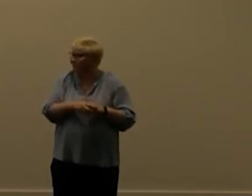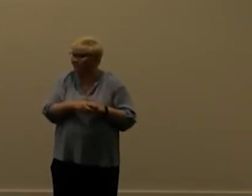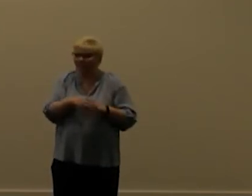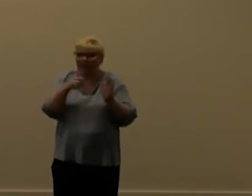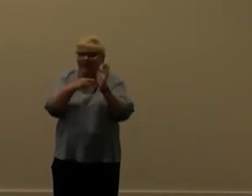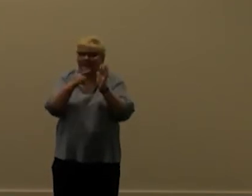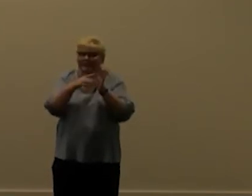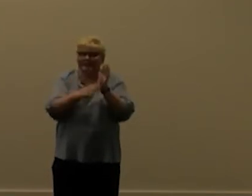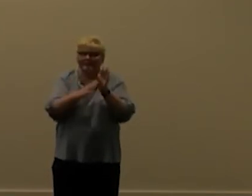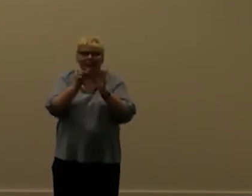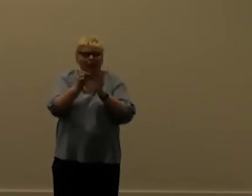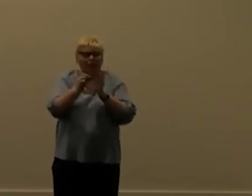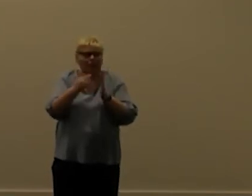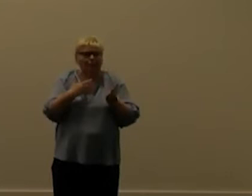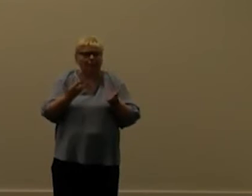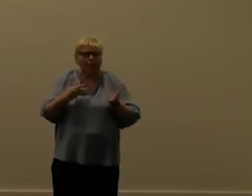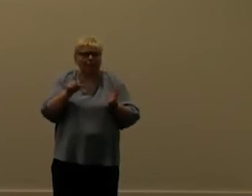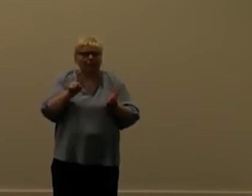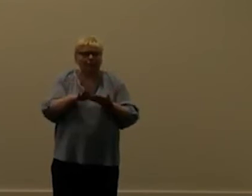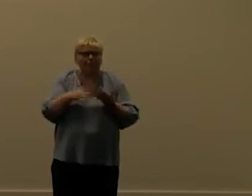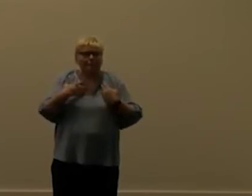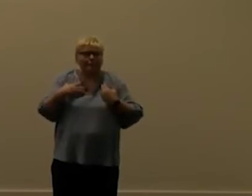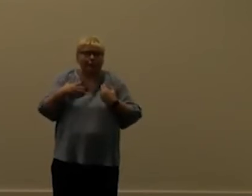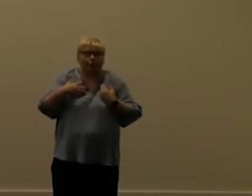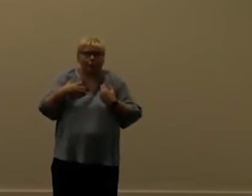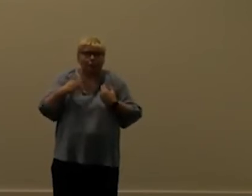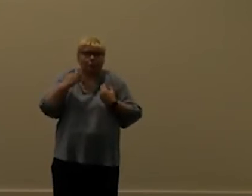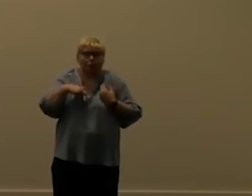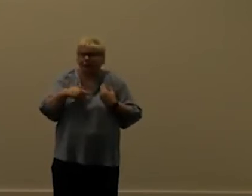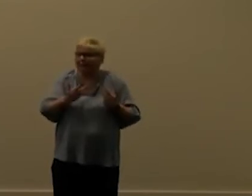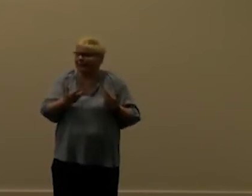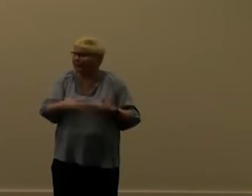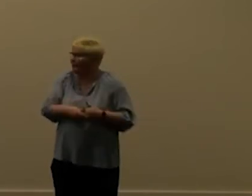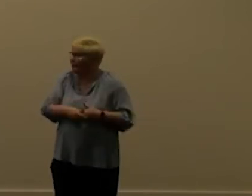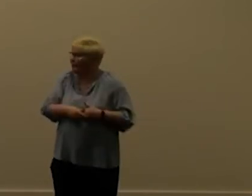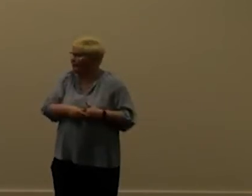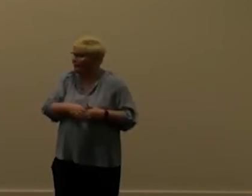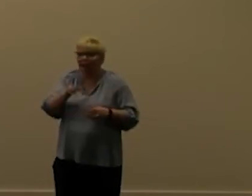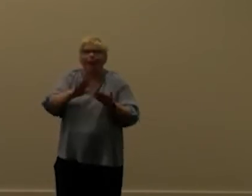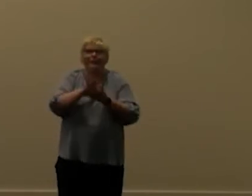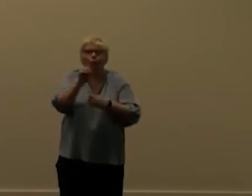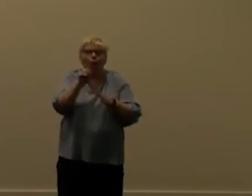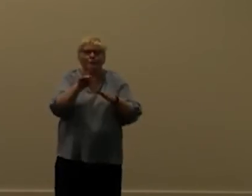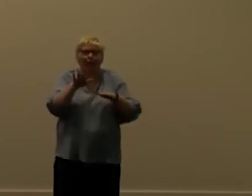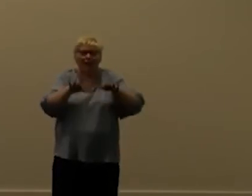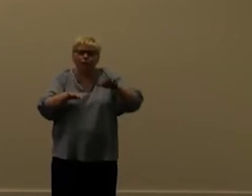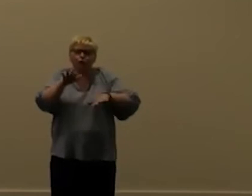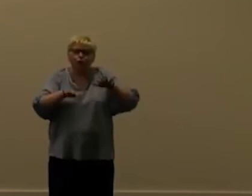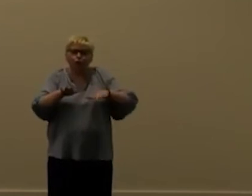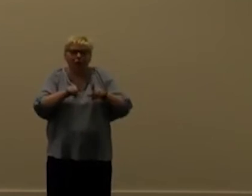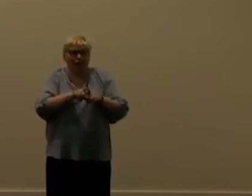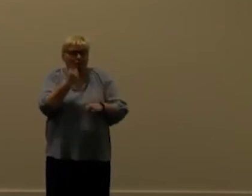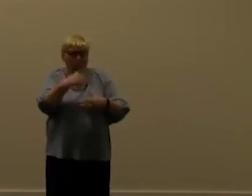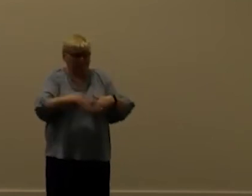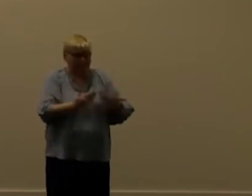what temp means uh but i yeah i noticed that too yeah so it's like what is what's an average like we have 90 million